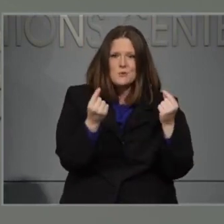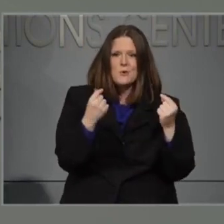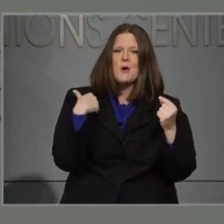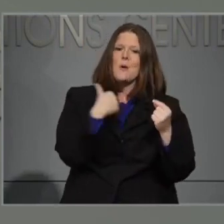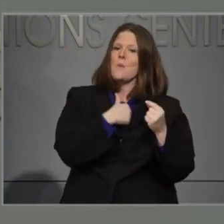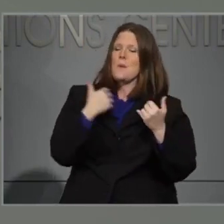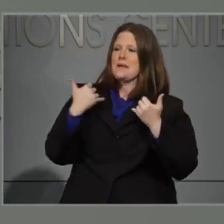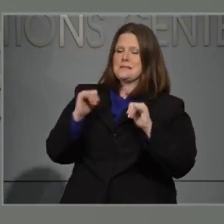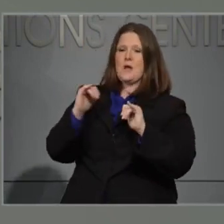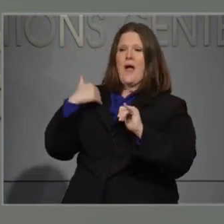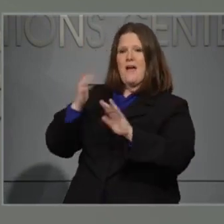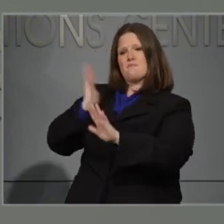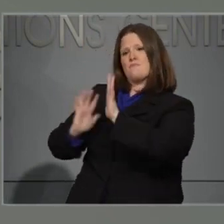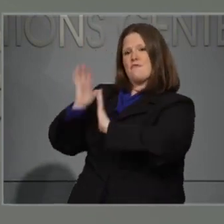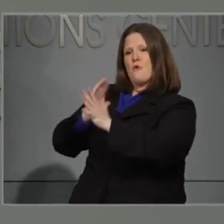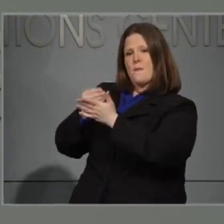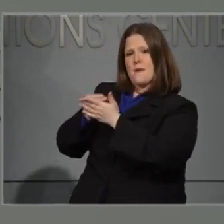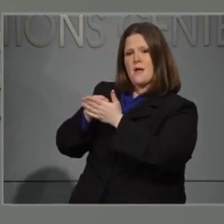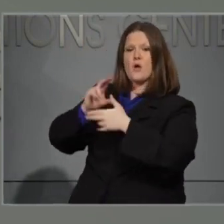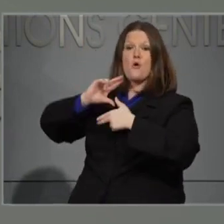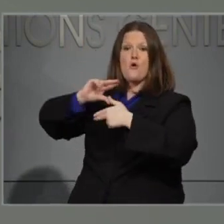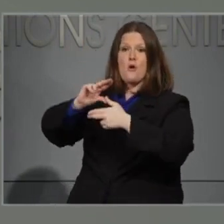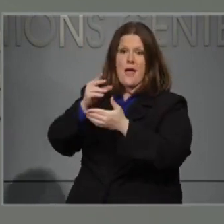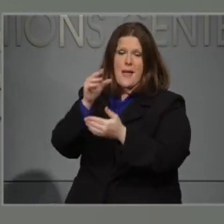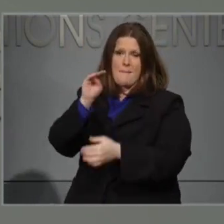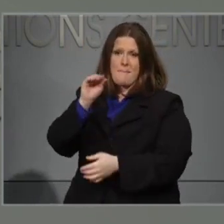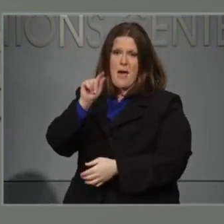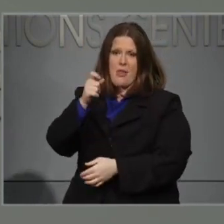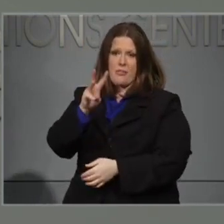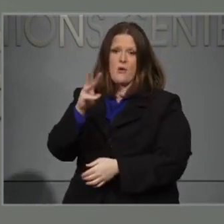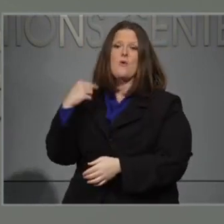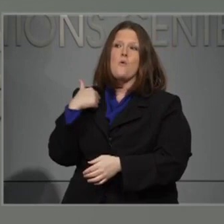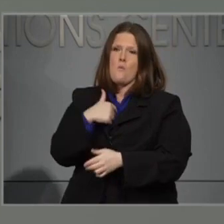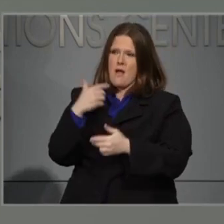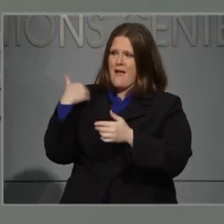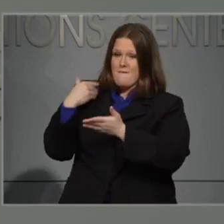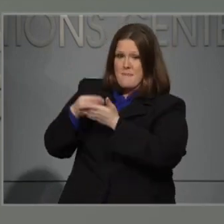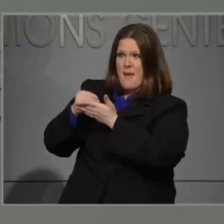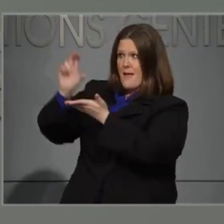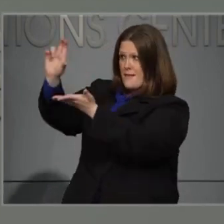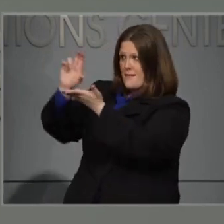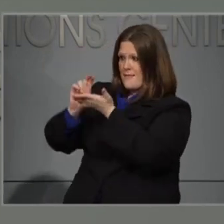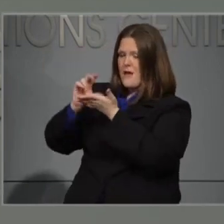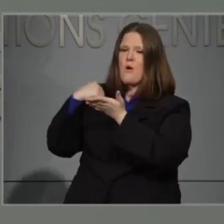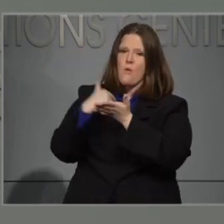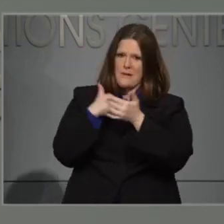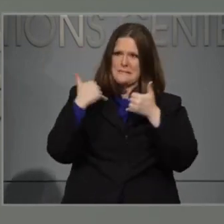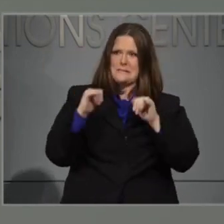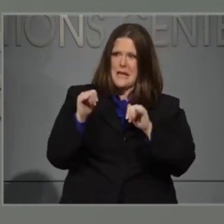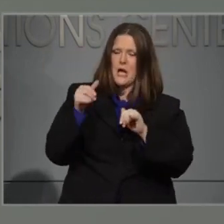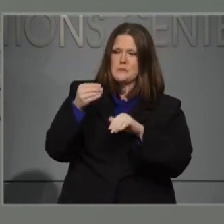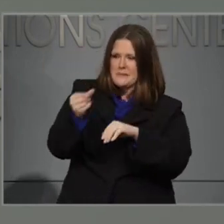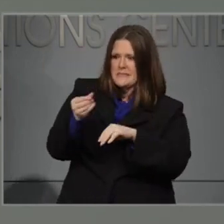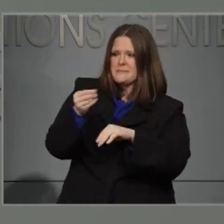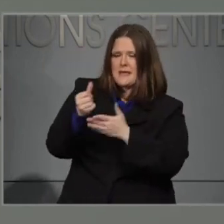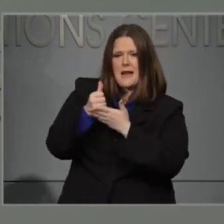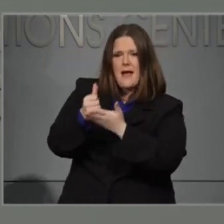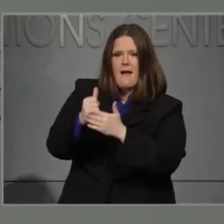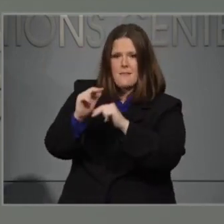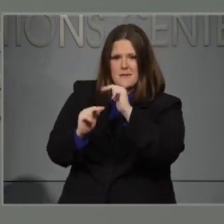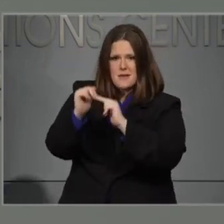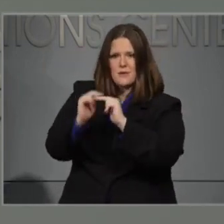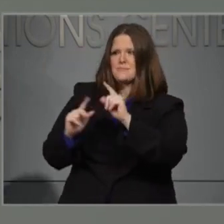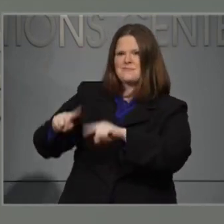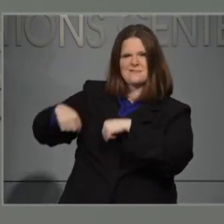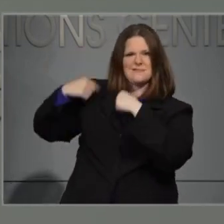funds. In-Corps' Hurricane Matthew spending has remained on pace with HUD throughout the pandemic, as it has been since September of